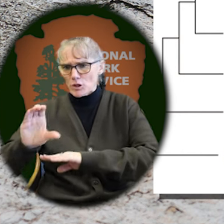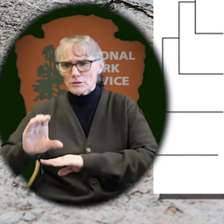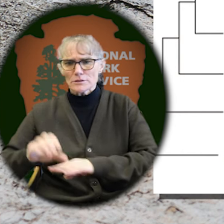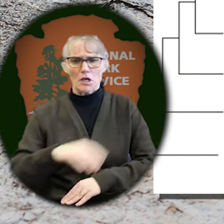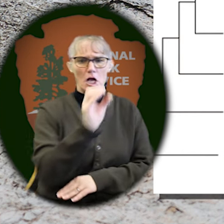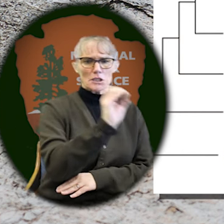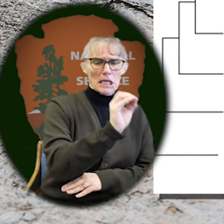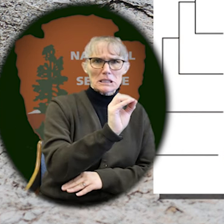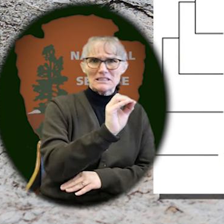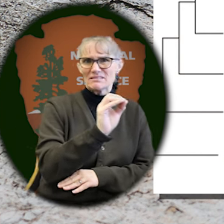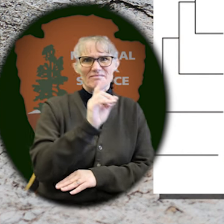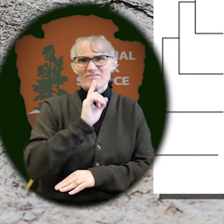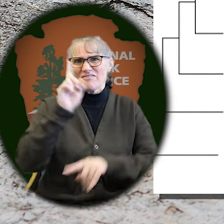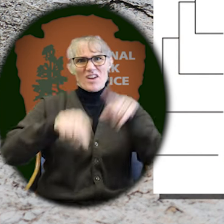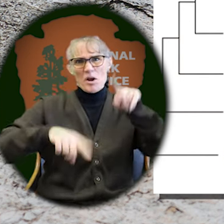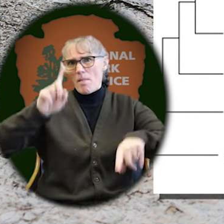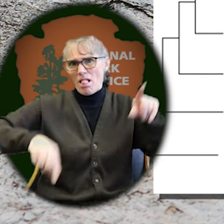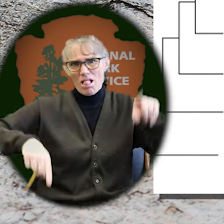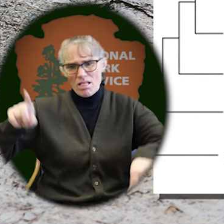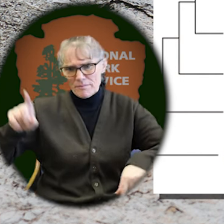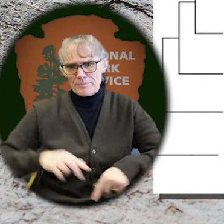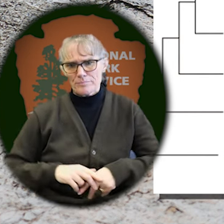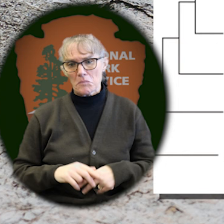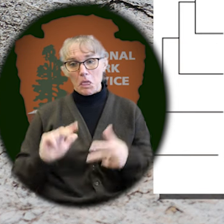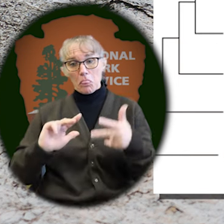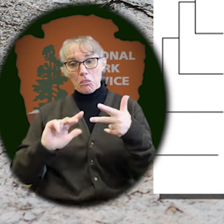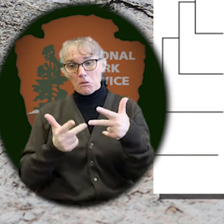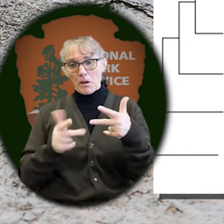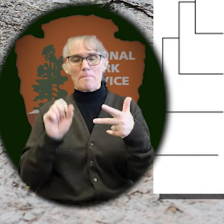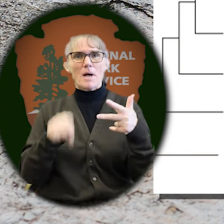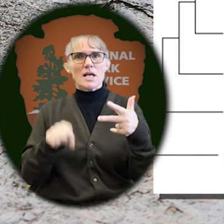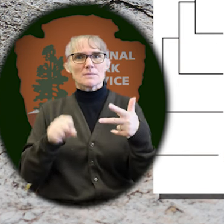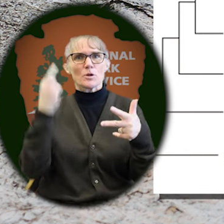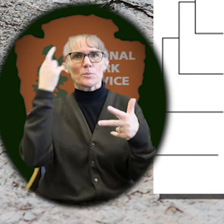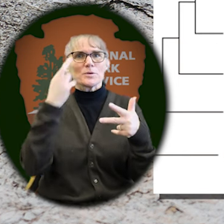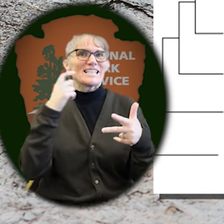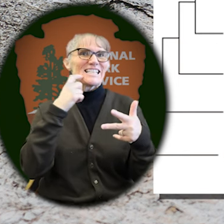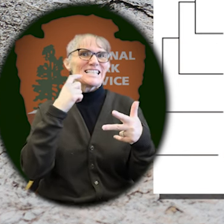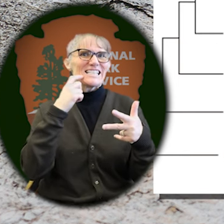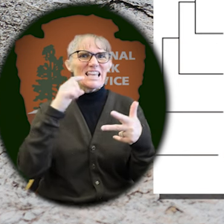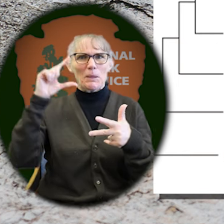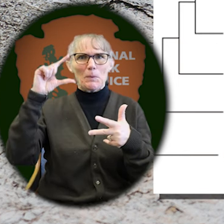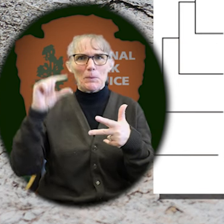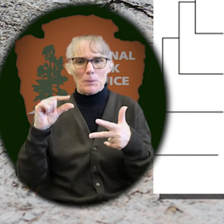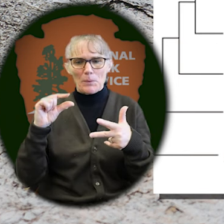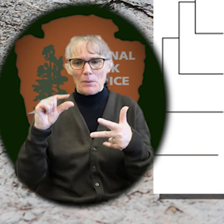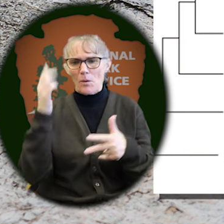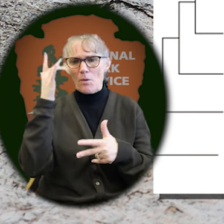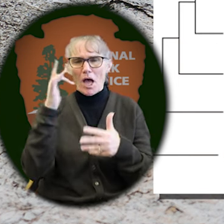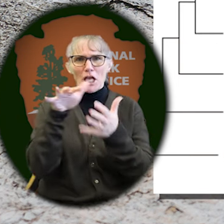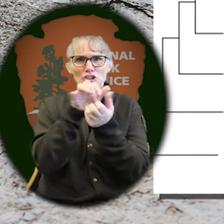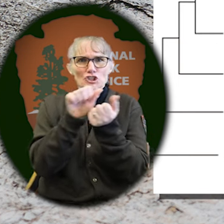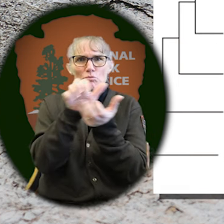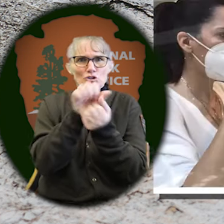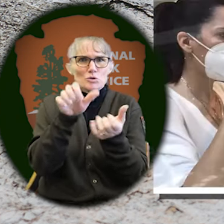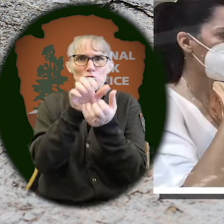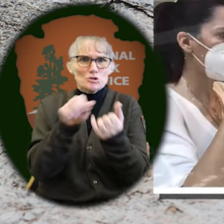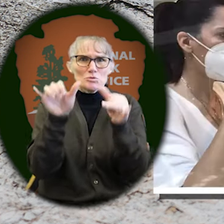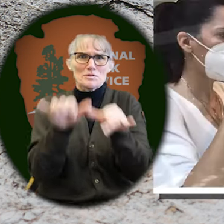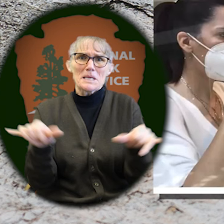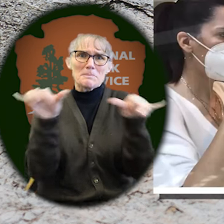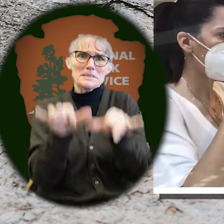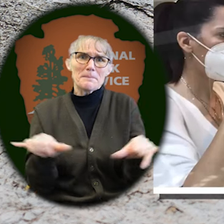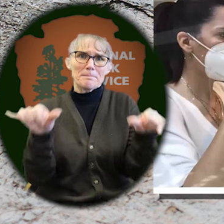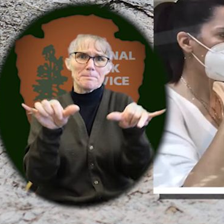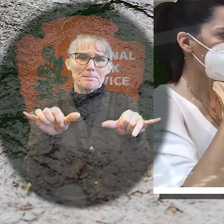oxidactyls. But the variation can also be due to age-related wear on the teeth, perhaps. So, slide